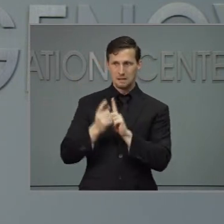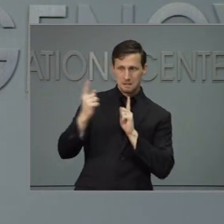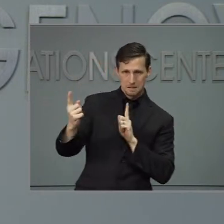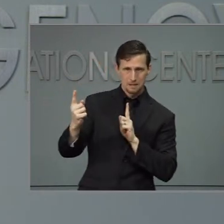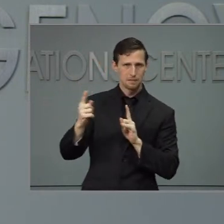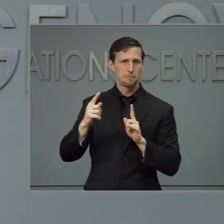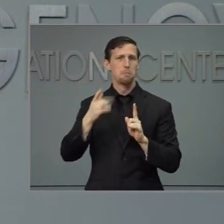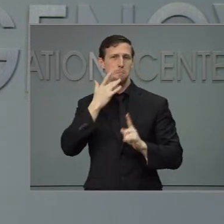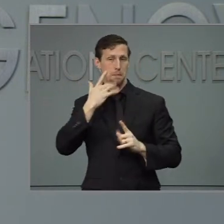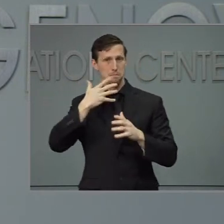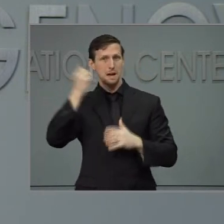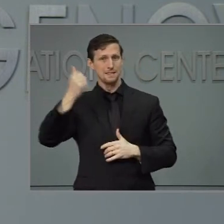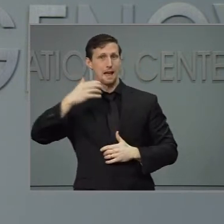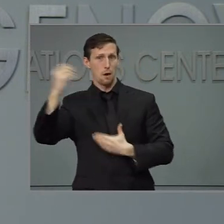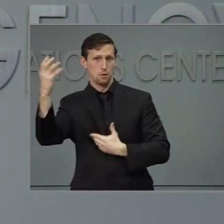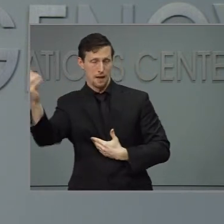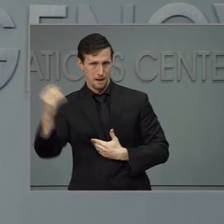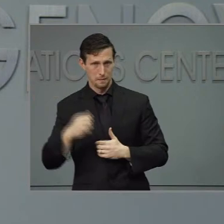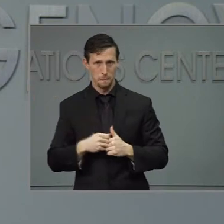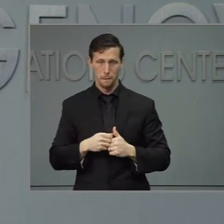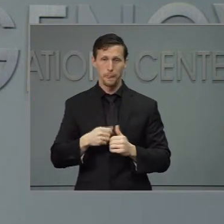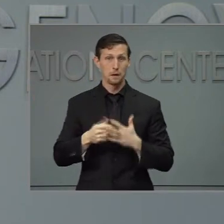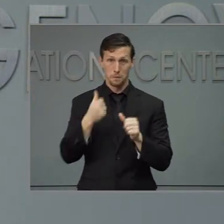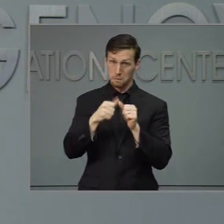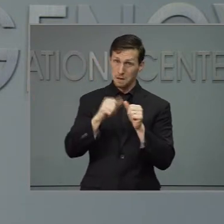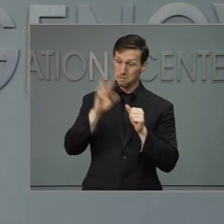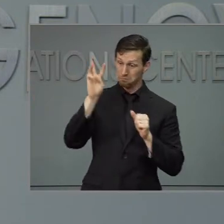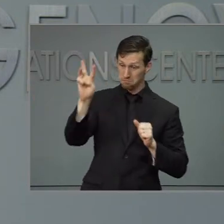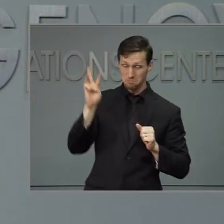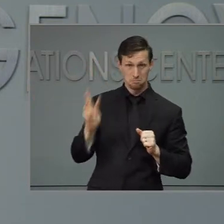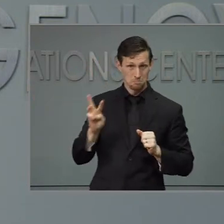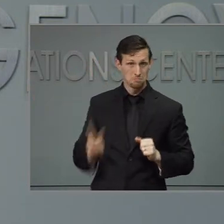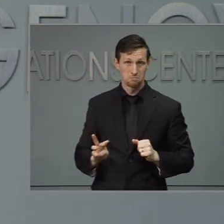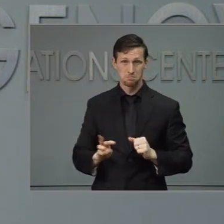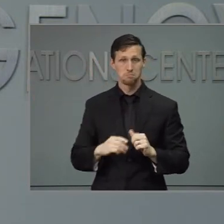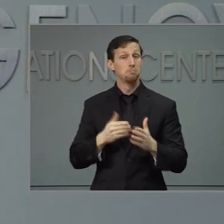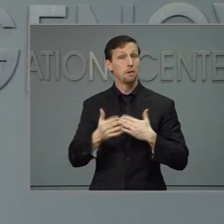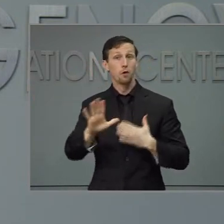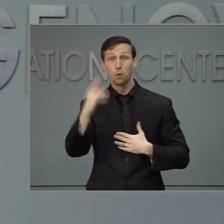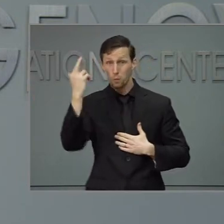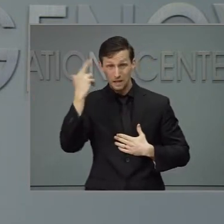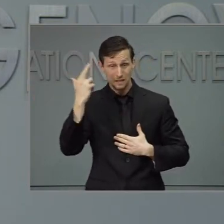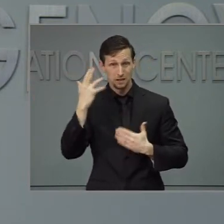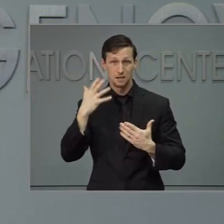wash our three W's and whatever your reason get behind the mask. Thank you, Governor.